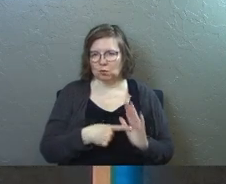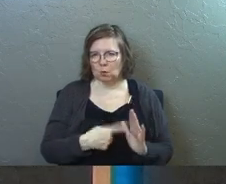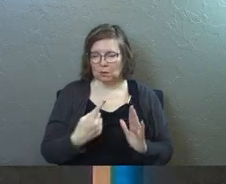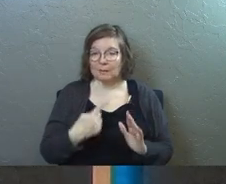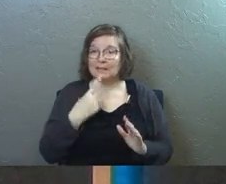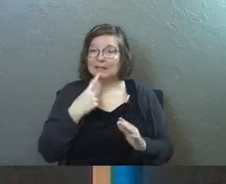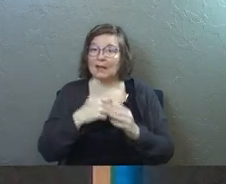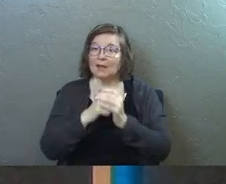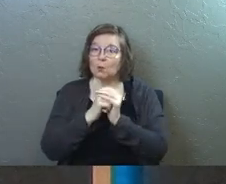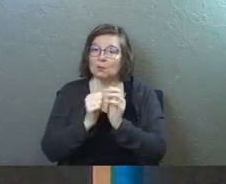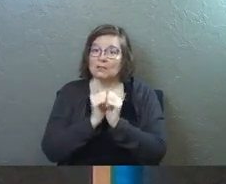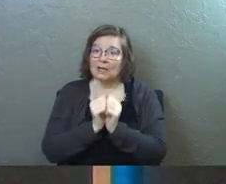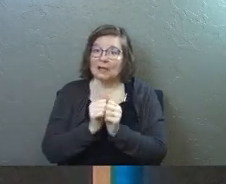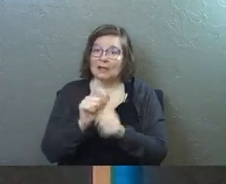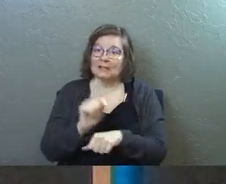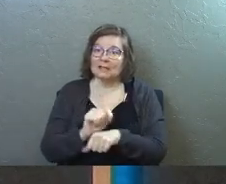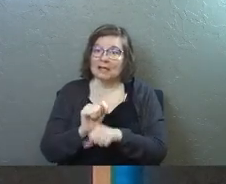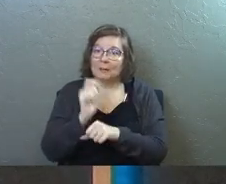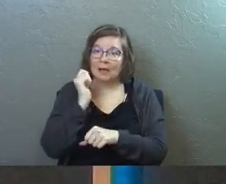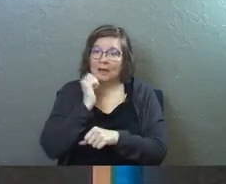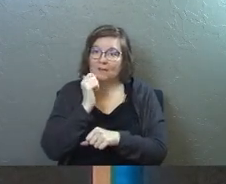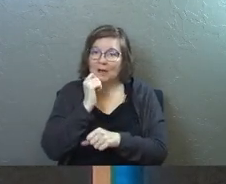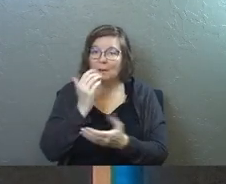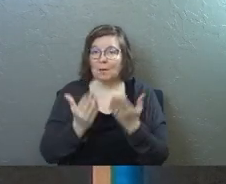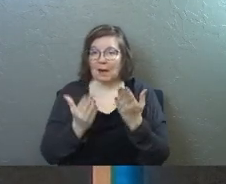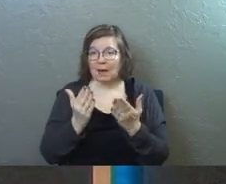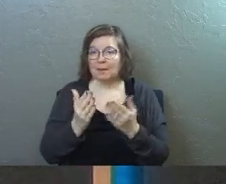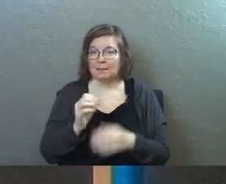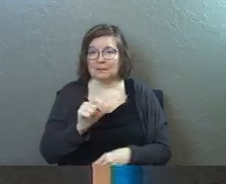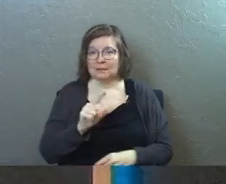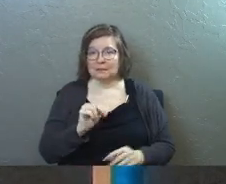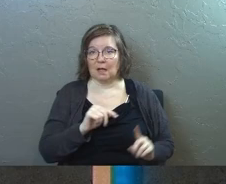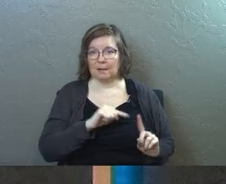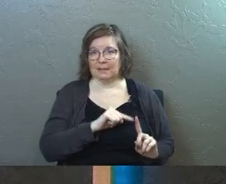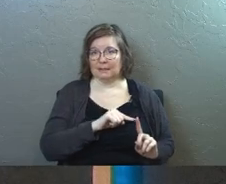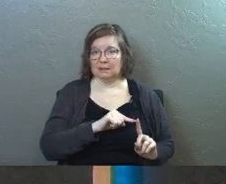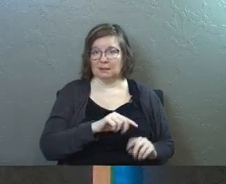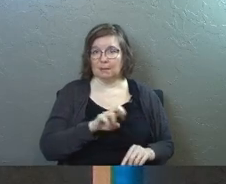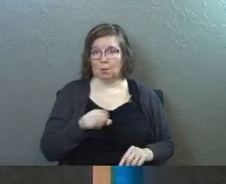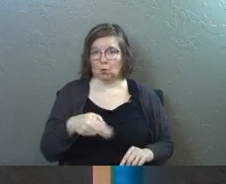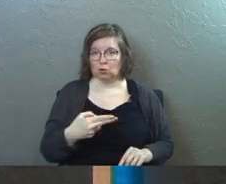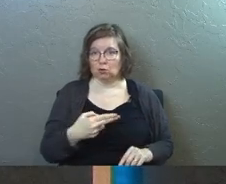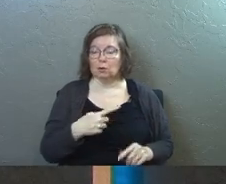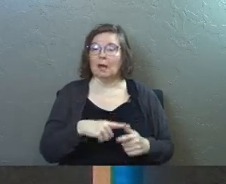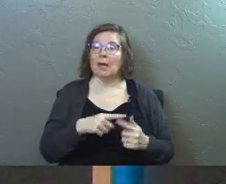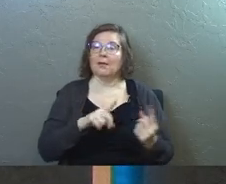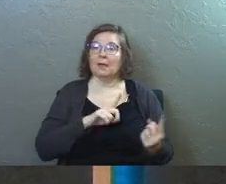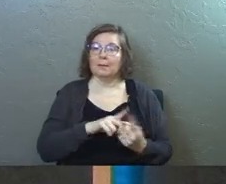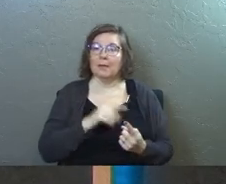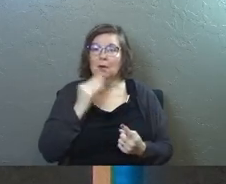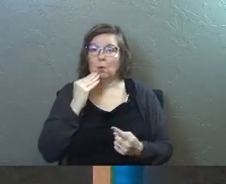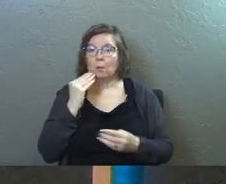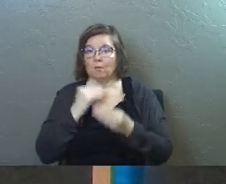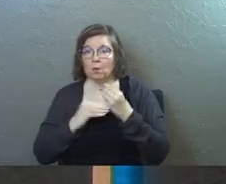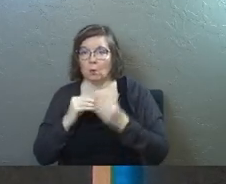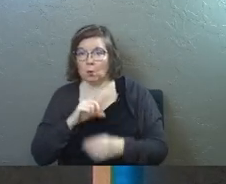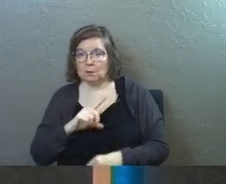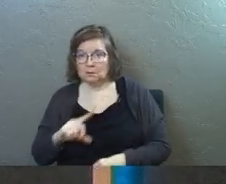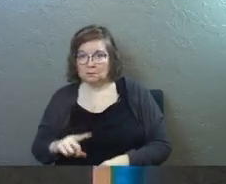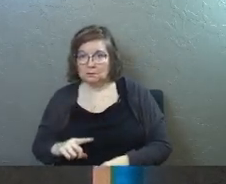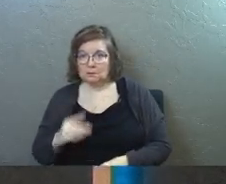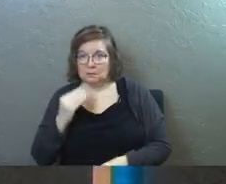It says that they worshipped together at the temple each day, probably at Solomon's portico, and they met in homes for the Lord's supper.